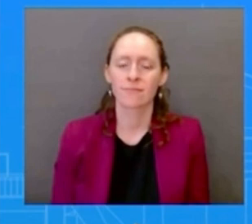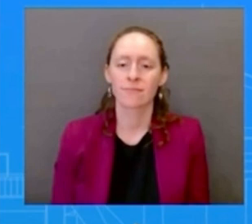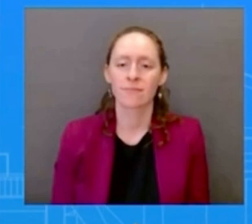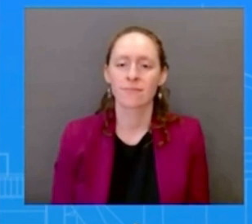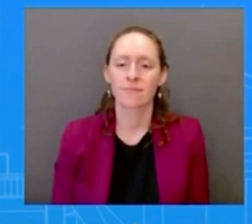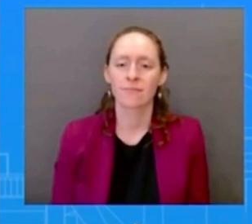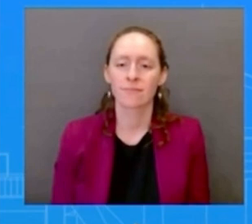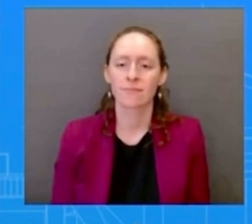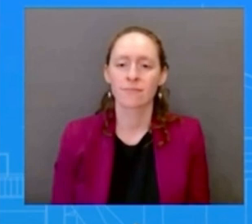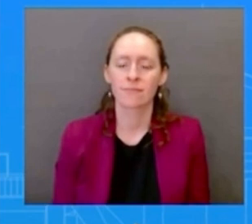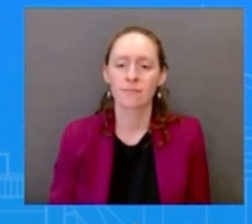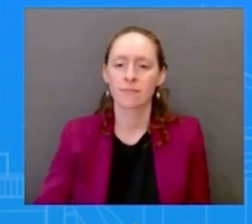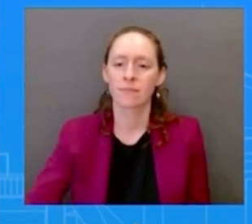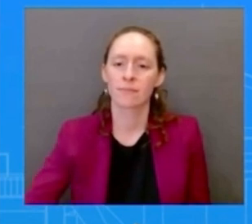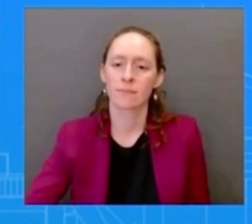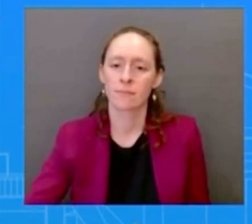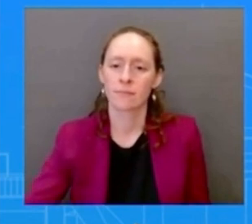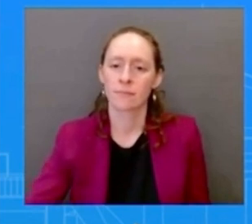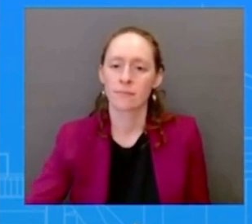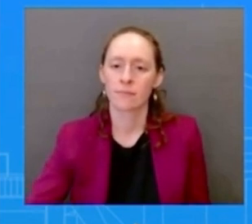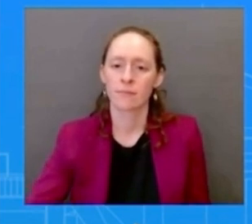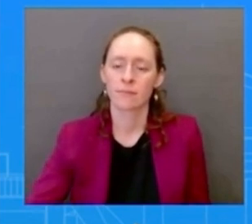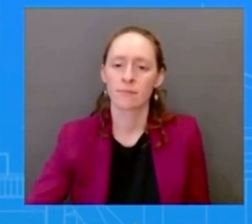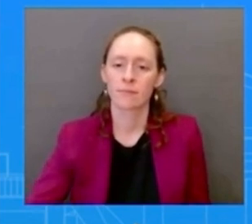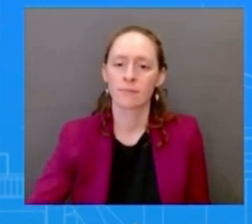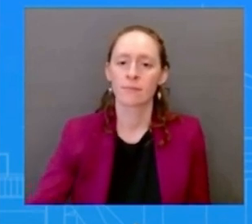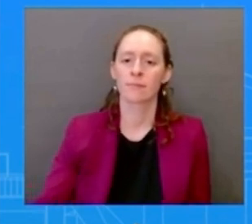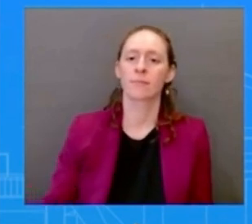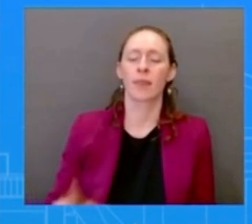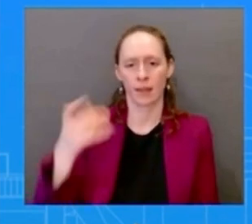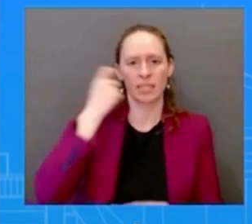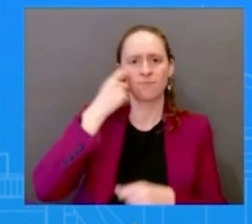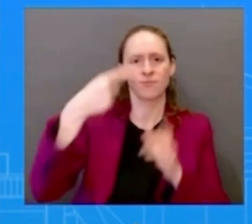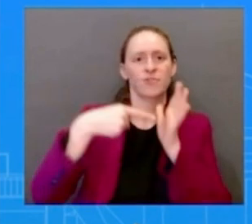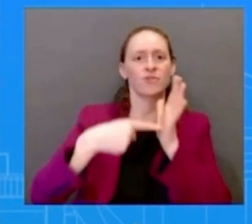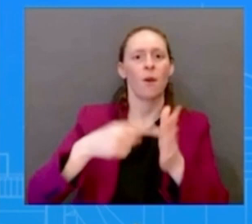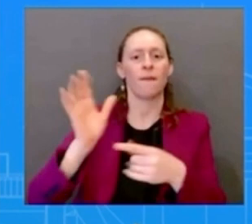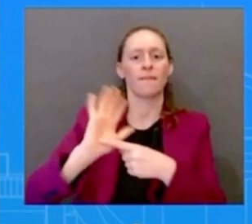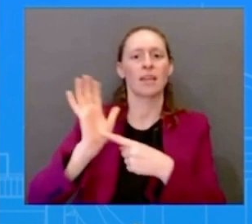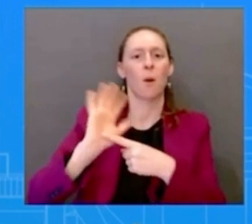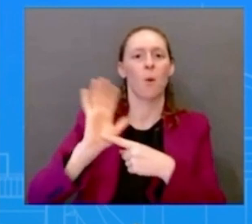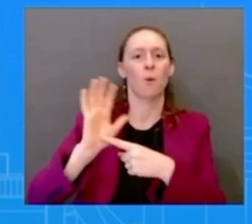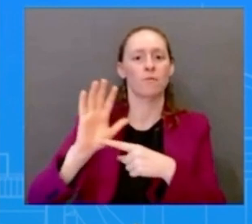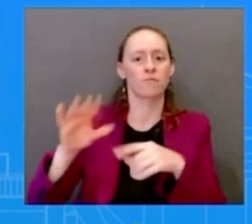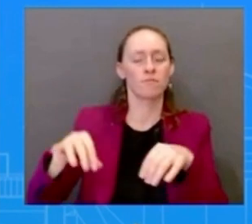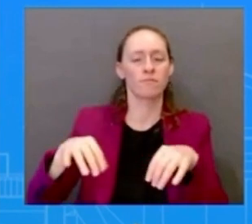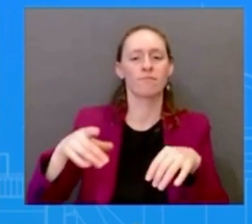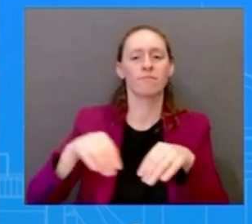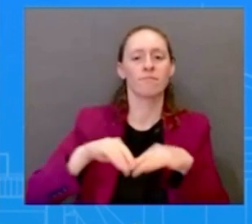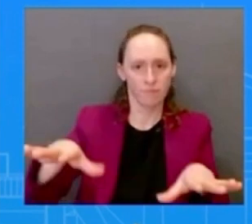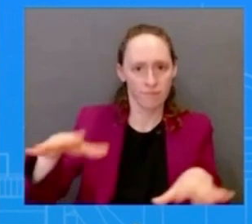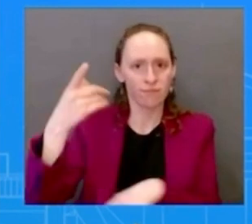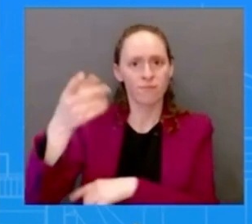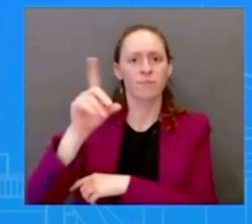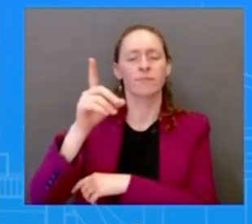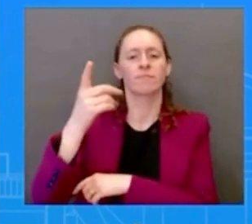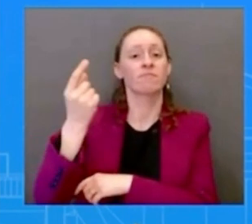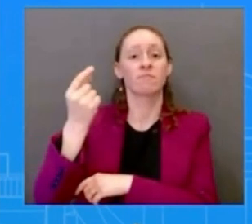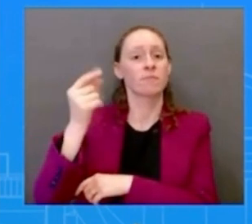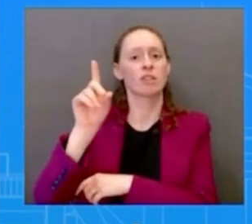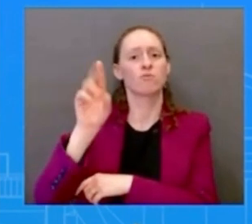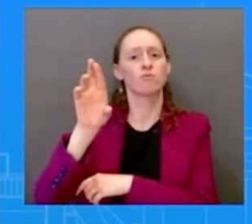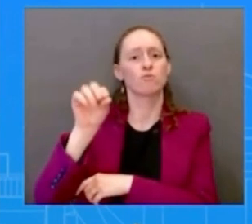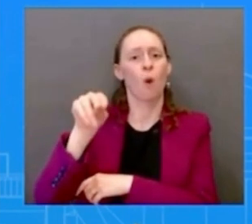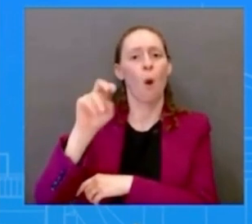this u.s drone that was intercepted by a russian fighter jet can you tell us uh if the president was involved in the decision to release that footage